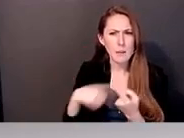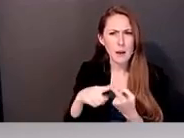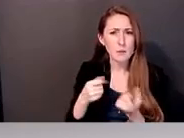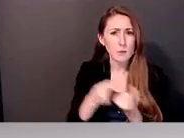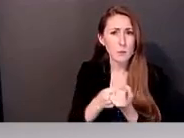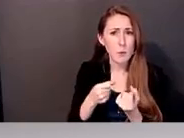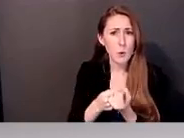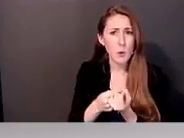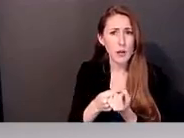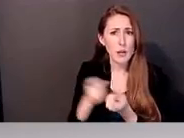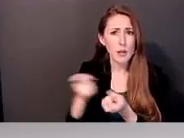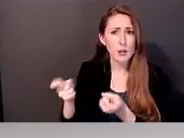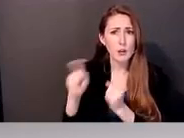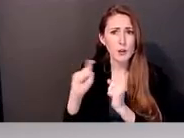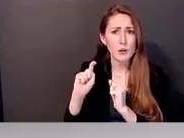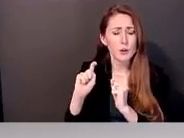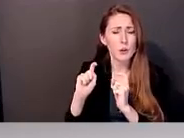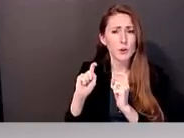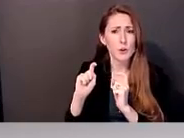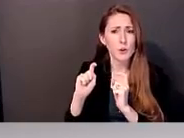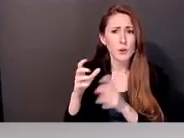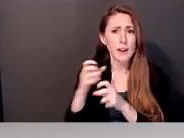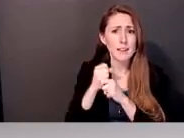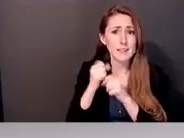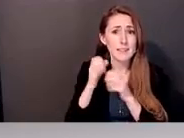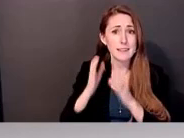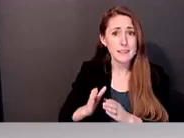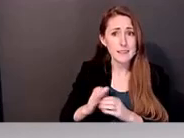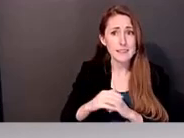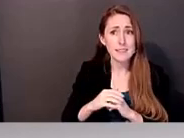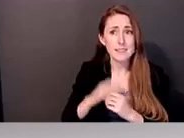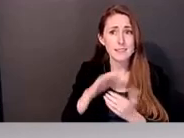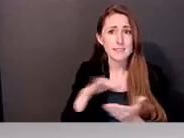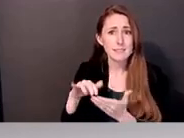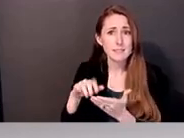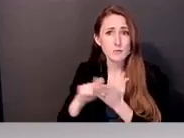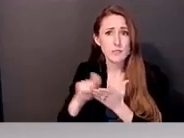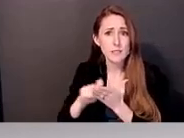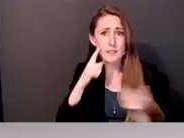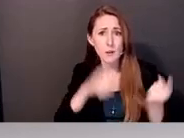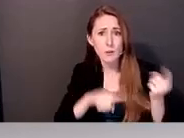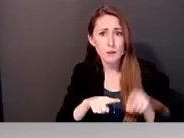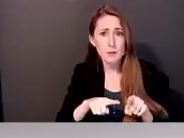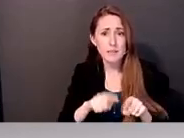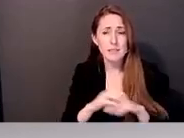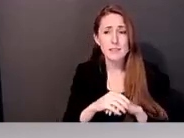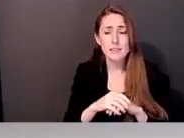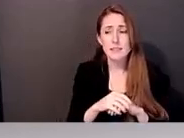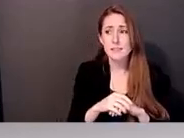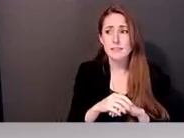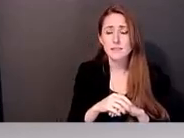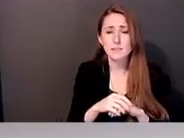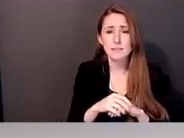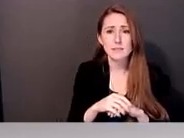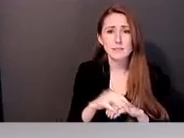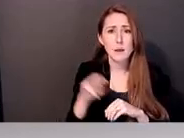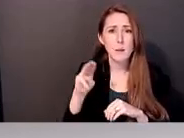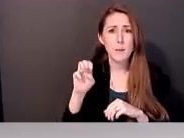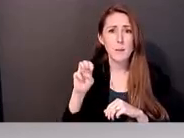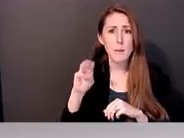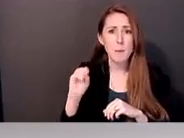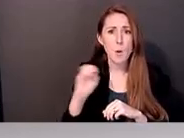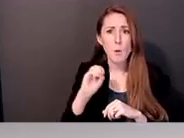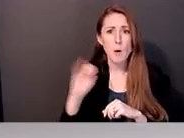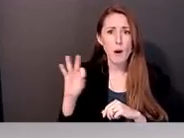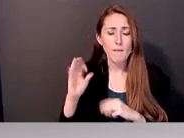setting up written agreements, you know, memorandums of understanding. And so that you hate